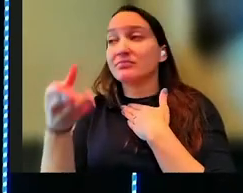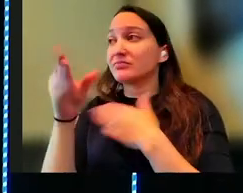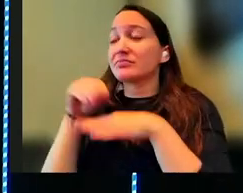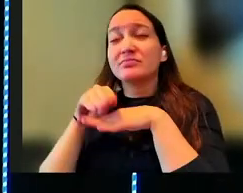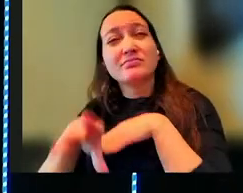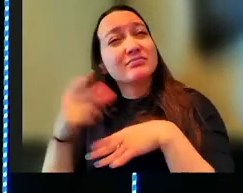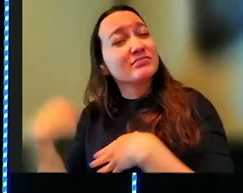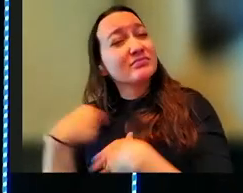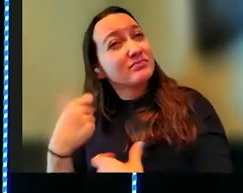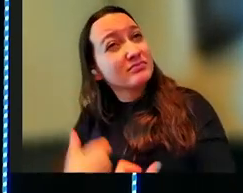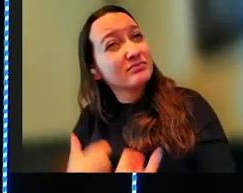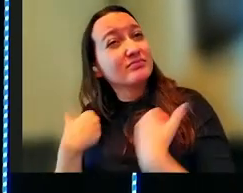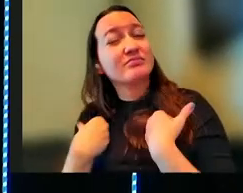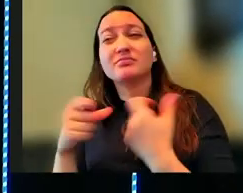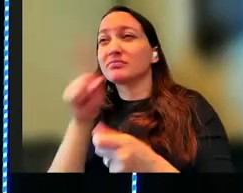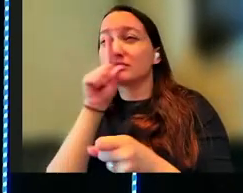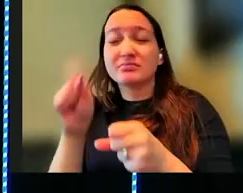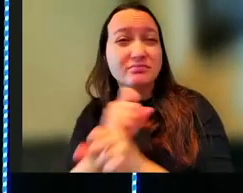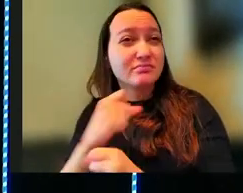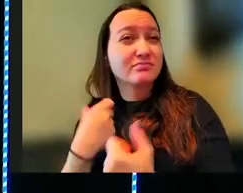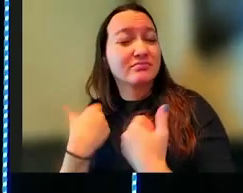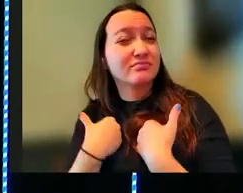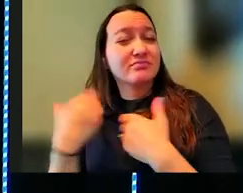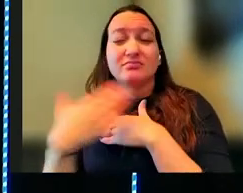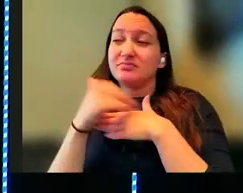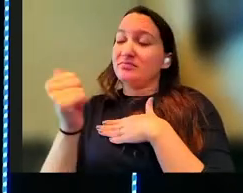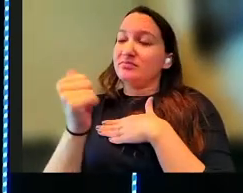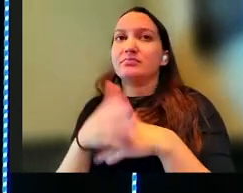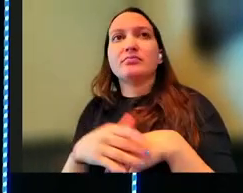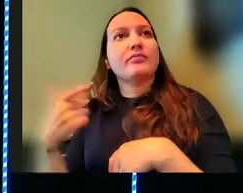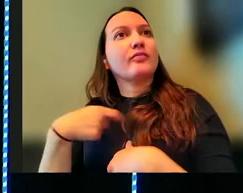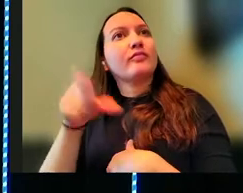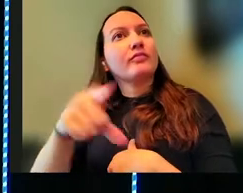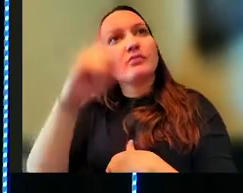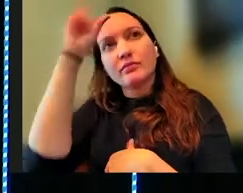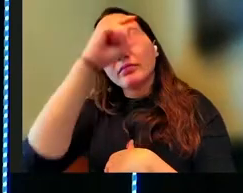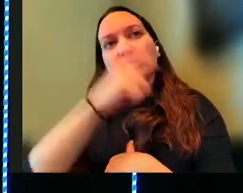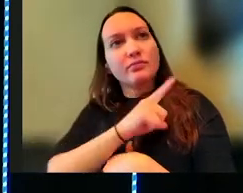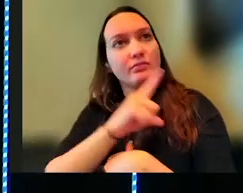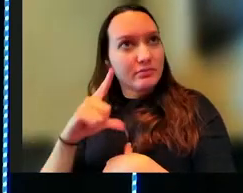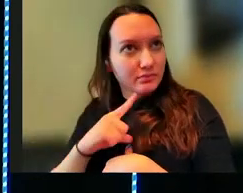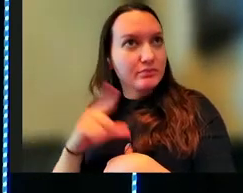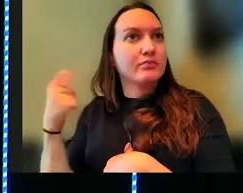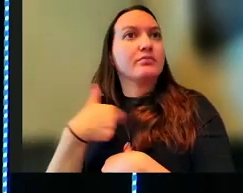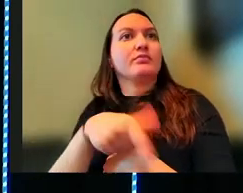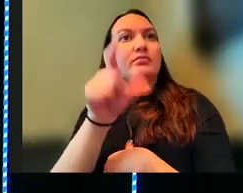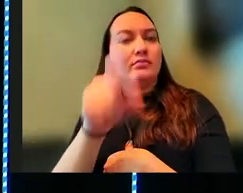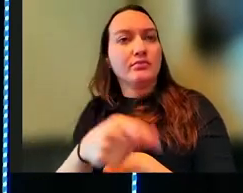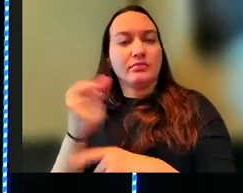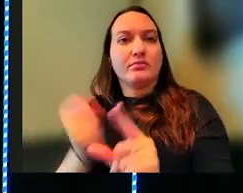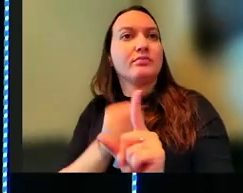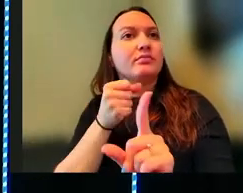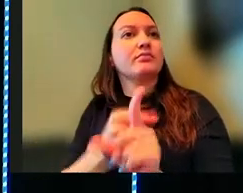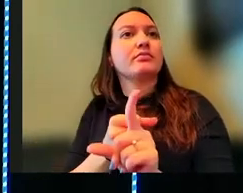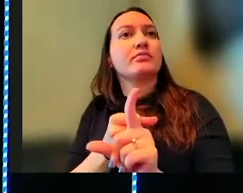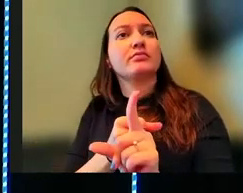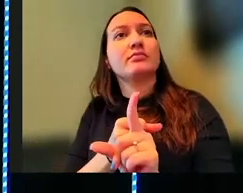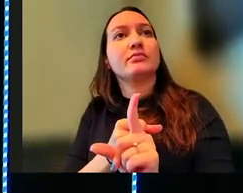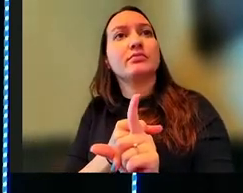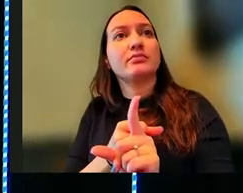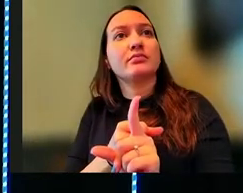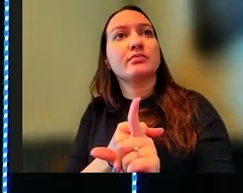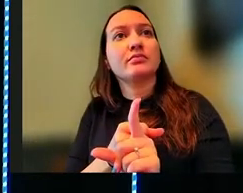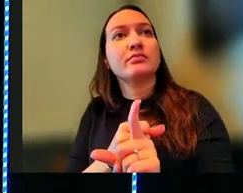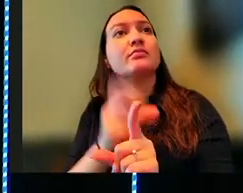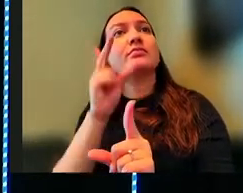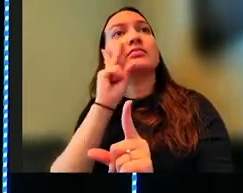has placed calling. But we need the wisdom of the Lord. We need to be impacted by it. Look at it this way. In